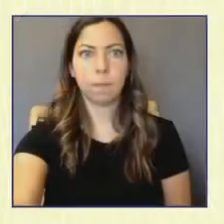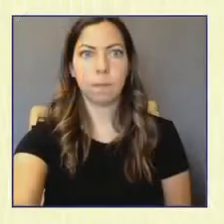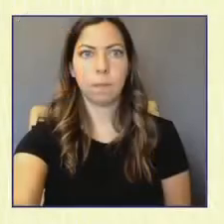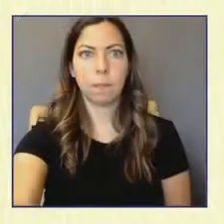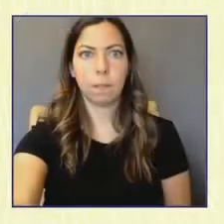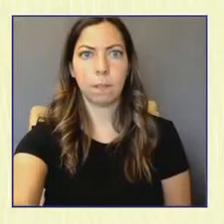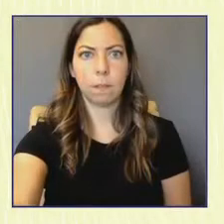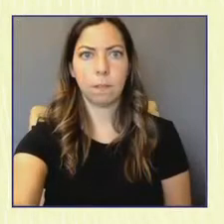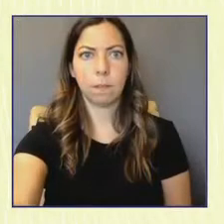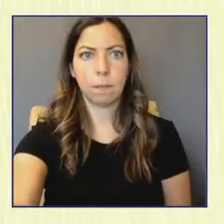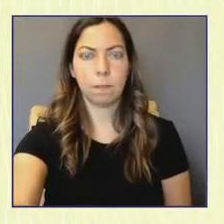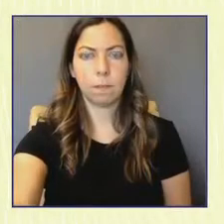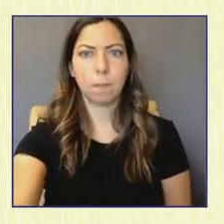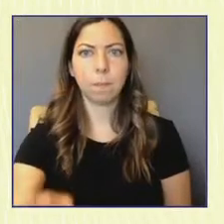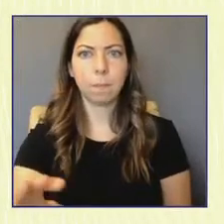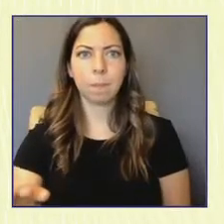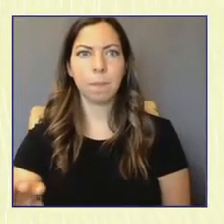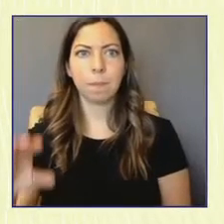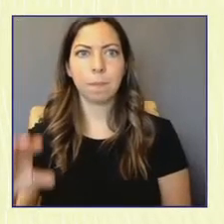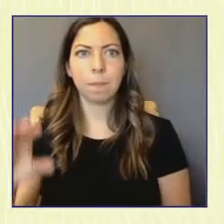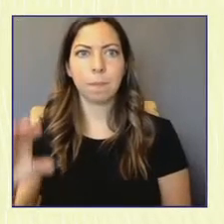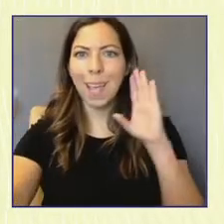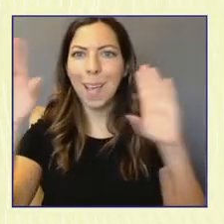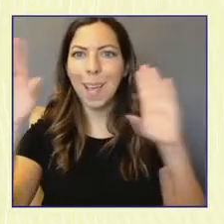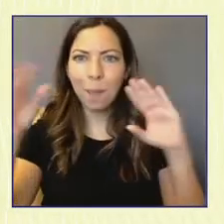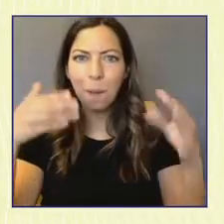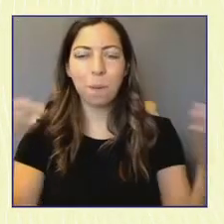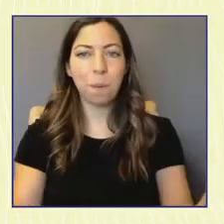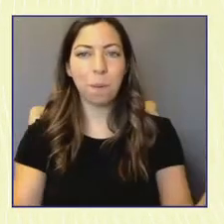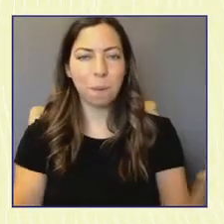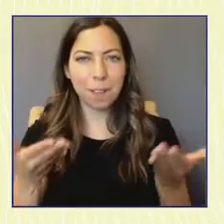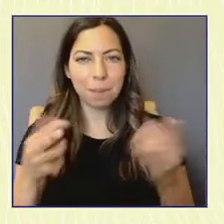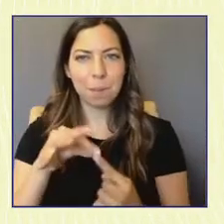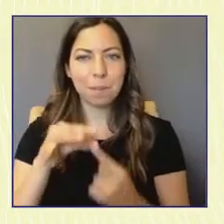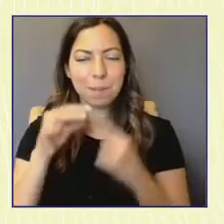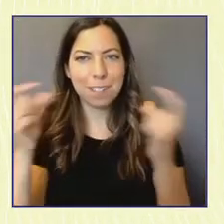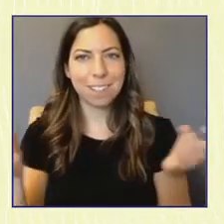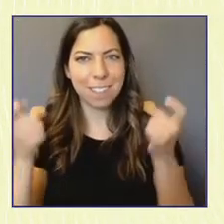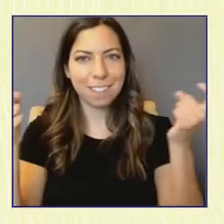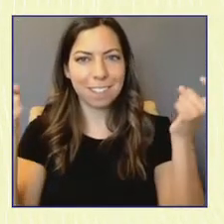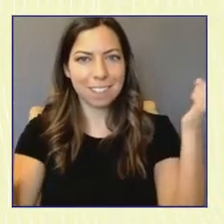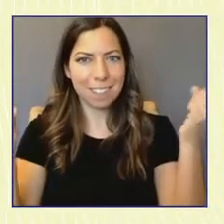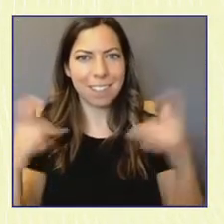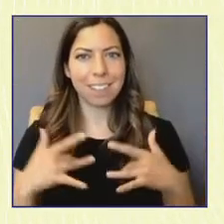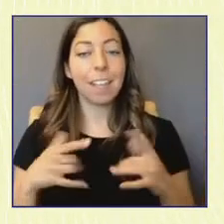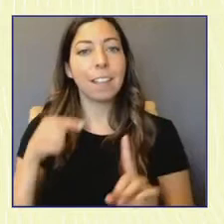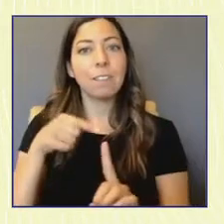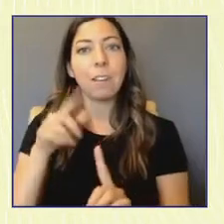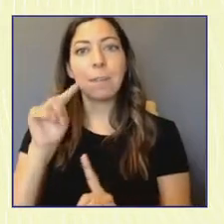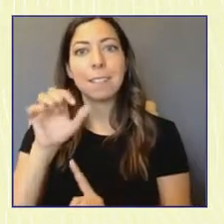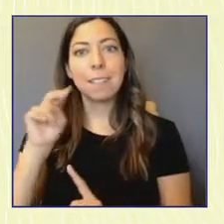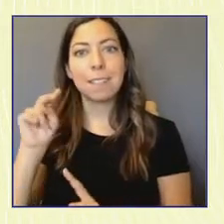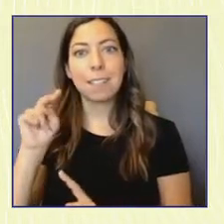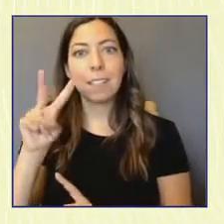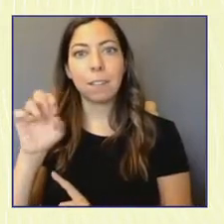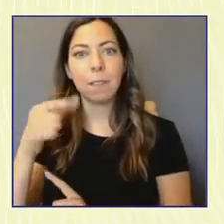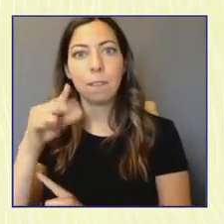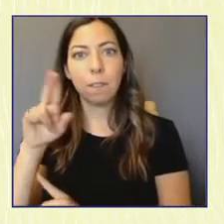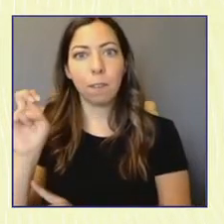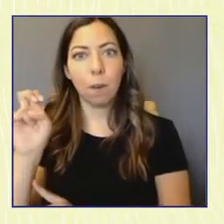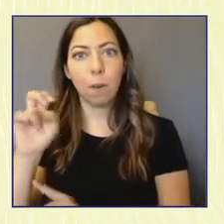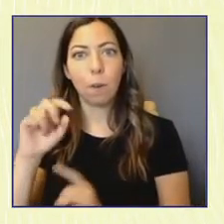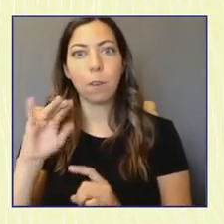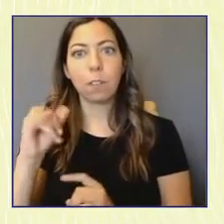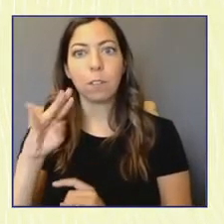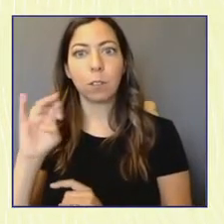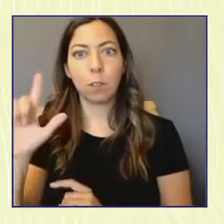Hey, everyone. Welcome to this special event co-presented by Teen Vogue on Circle Growing Voters, a new framework for how